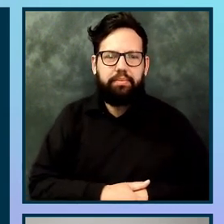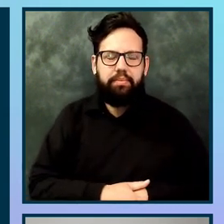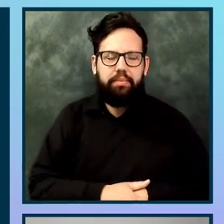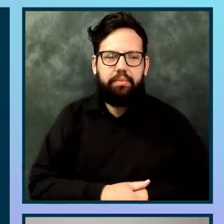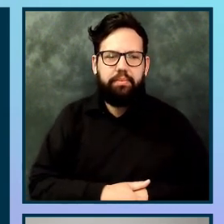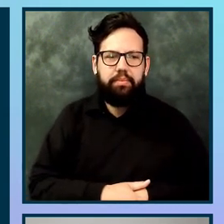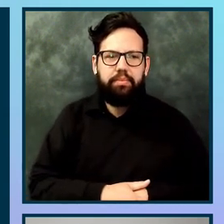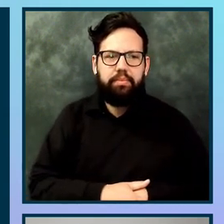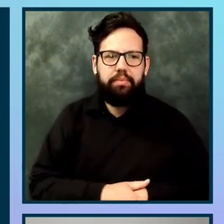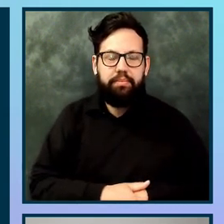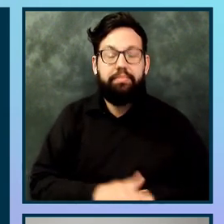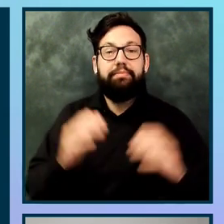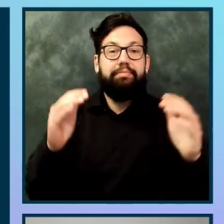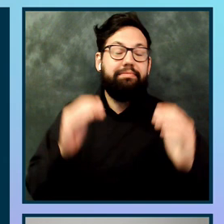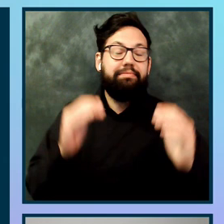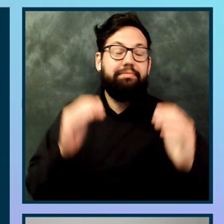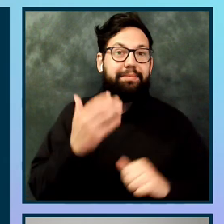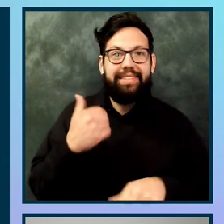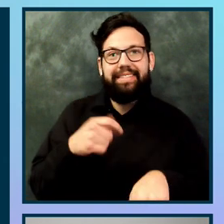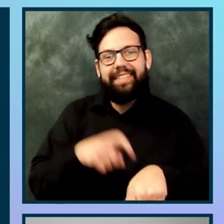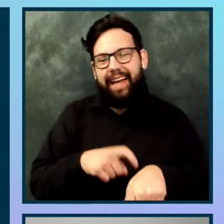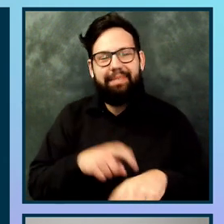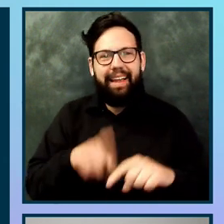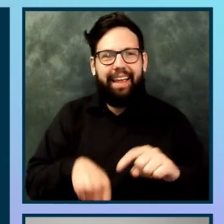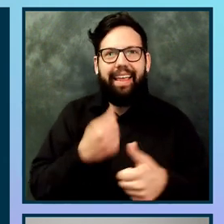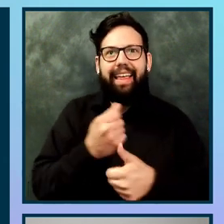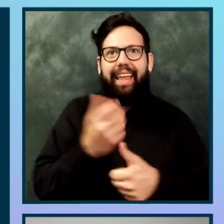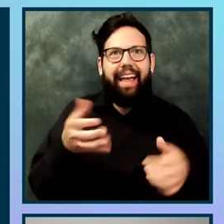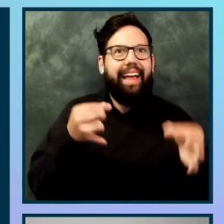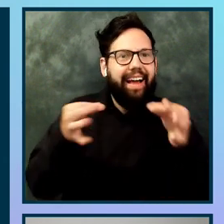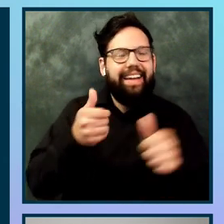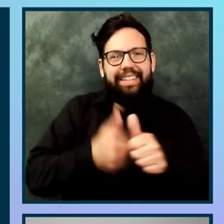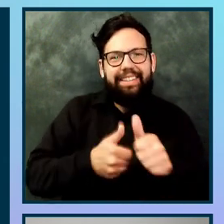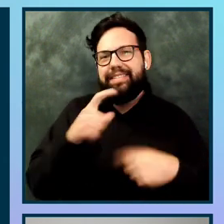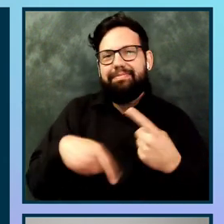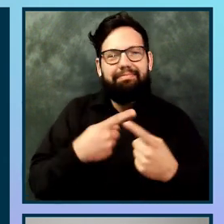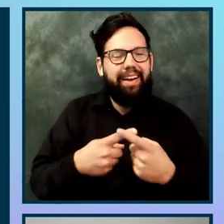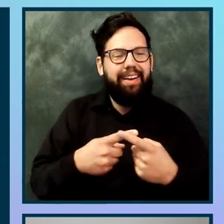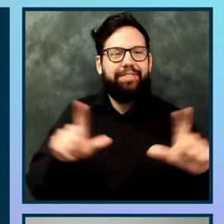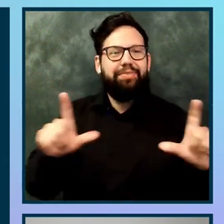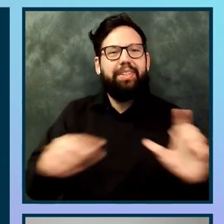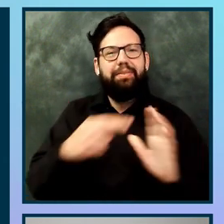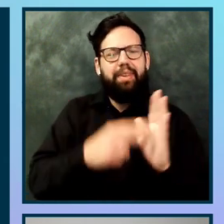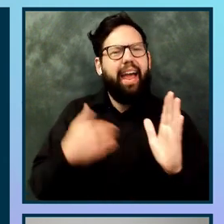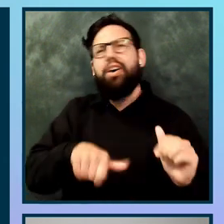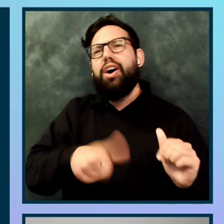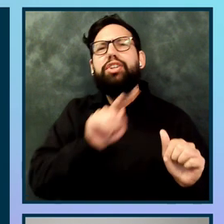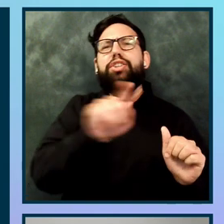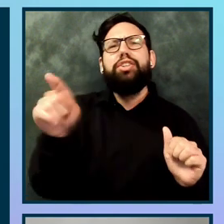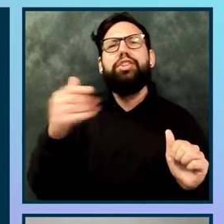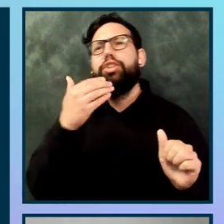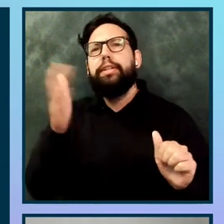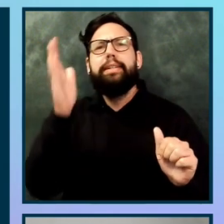But for the sake of time, I'm not going to talk about screen readers. I think there are a lot of other good talks during this conference about screen